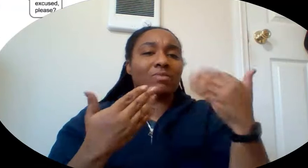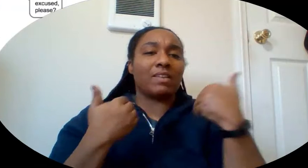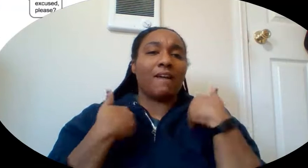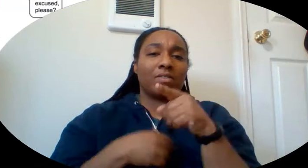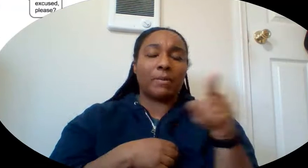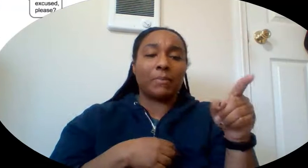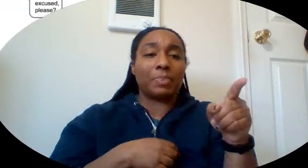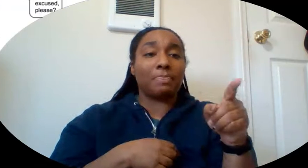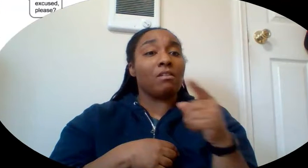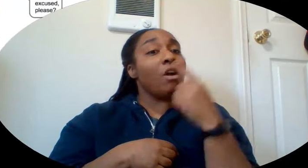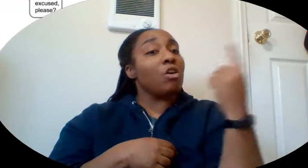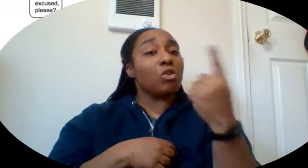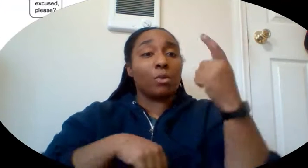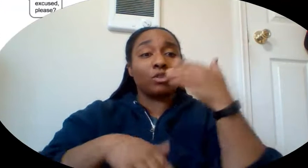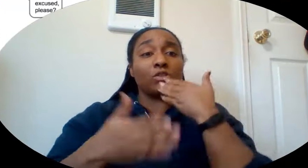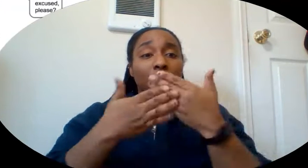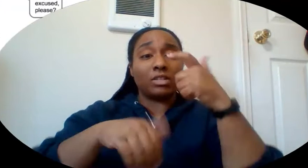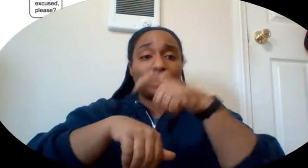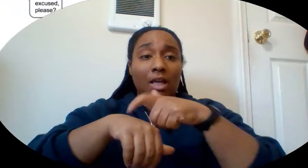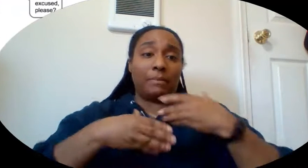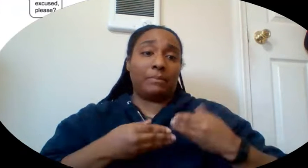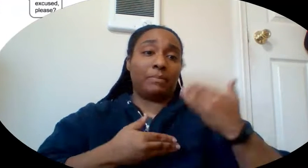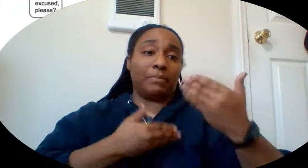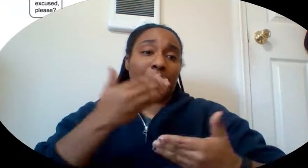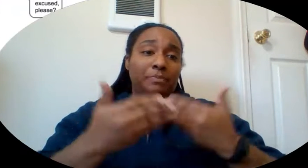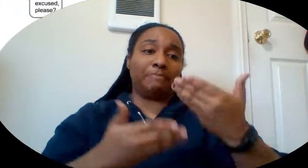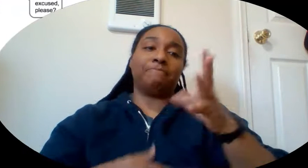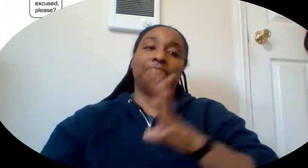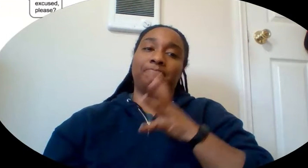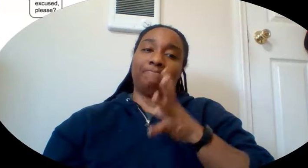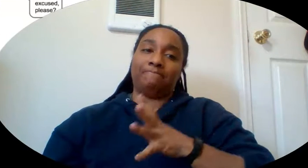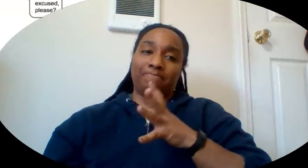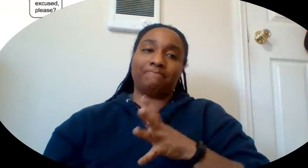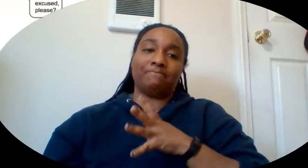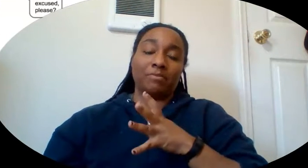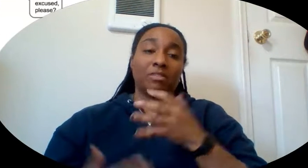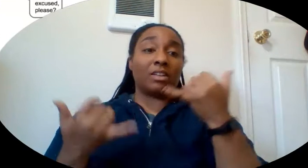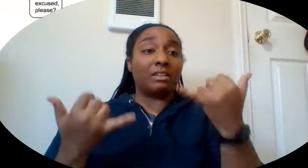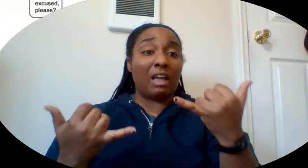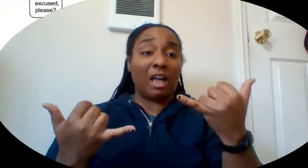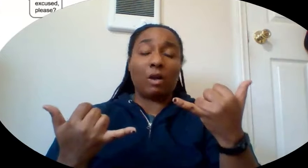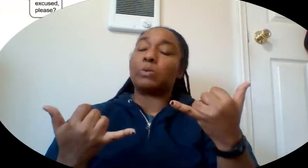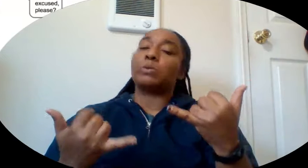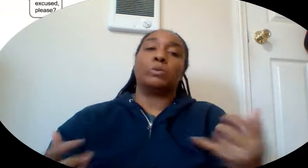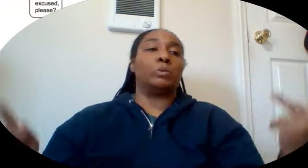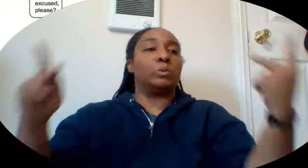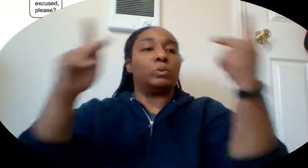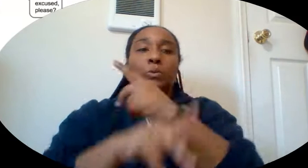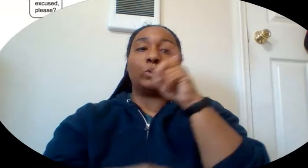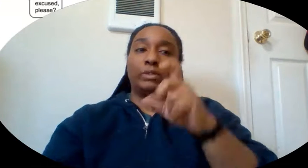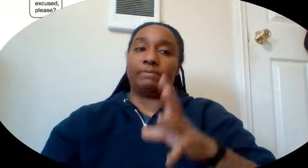It's always a good time to be kind and use your manners. But now, more than ever, we need you to be kind.